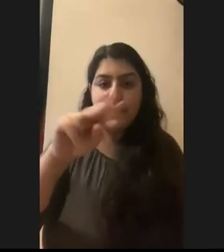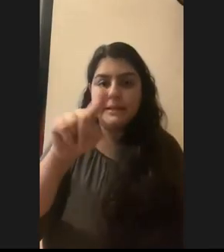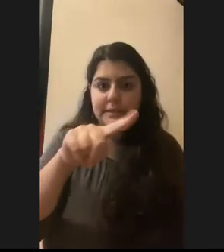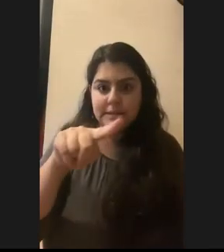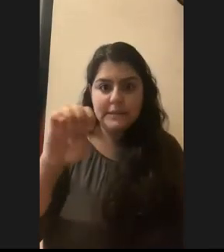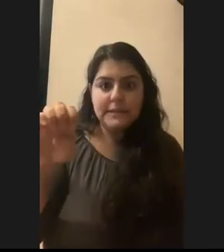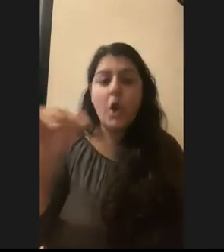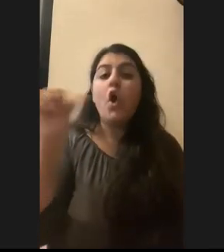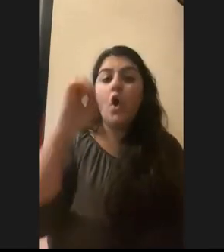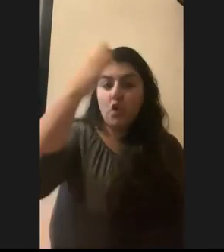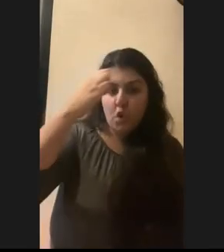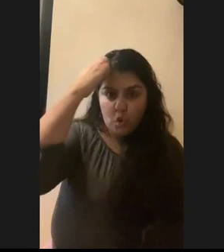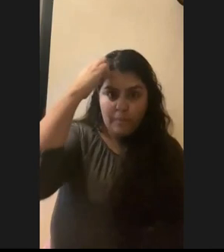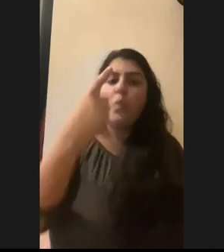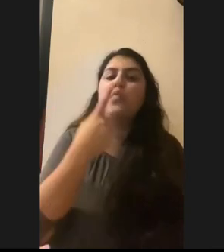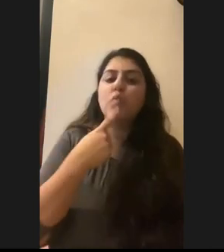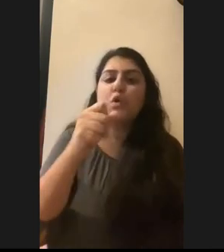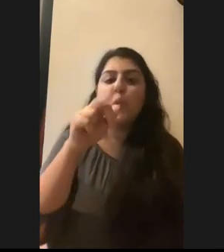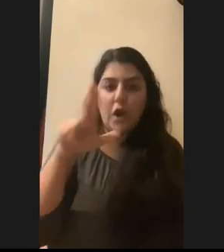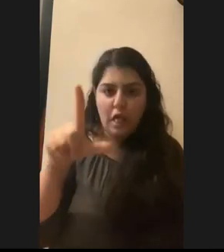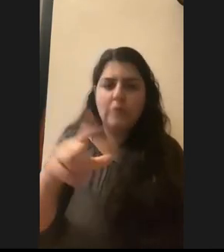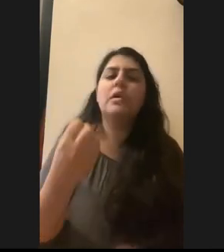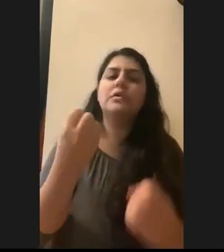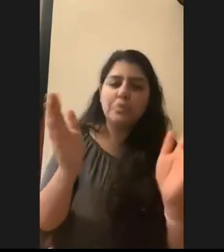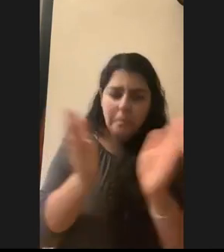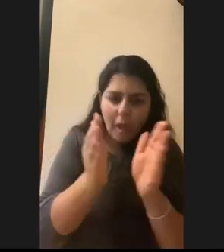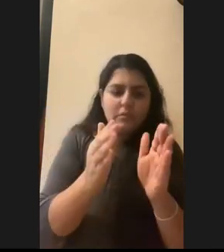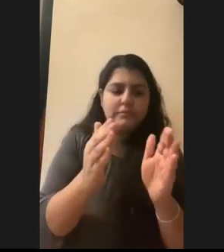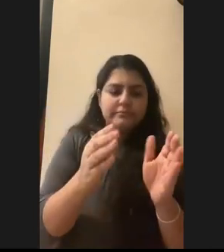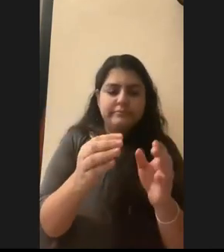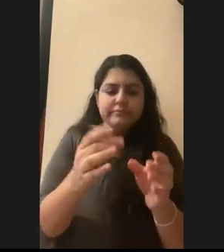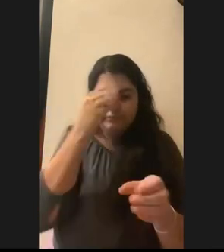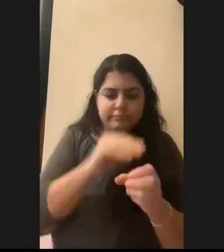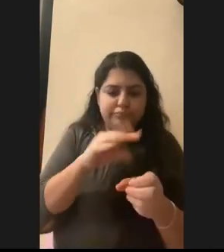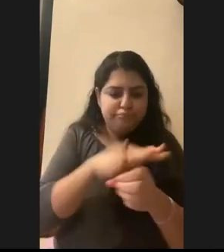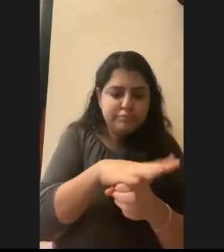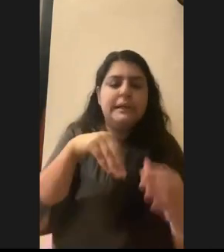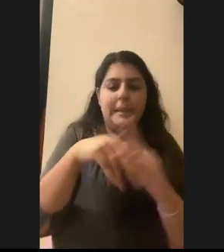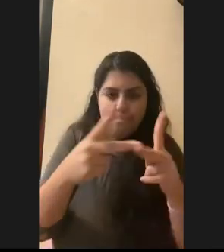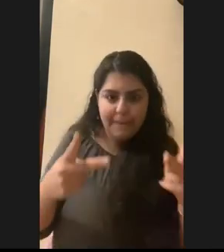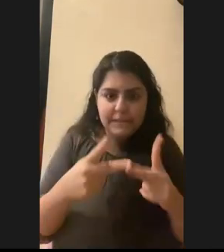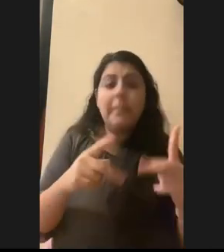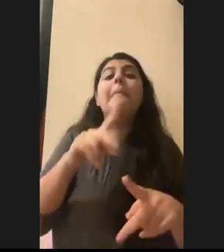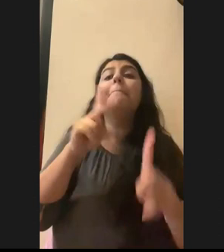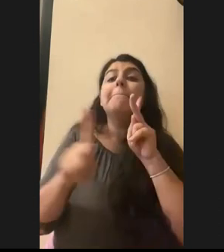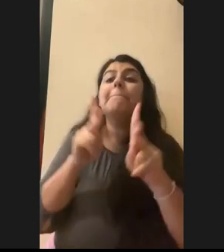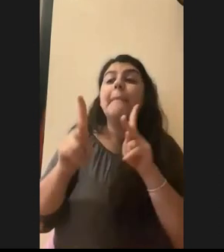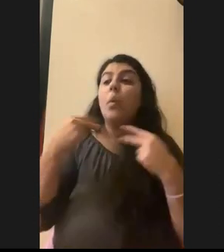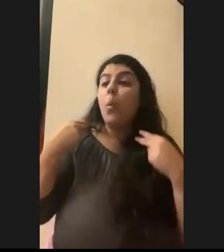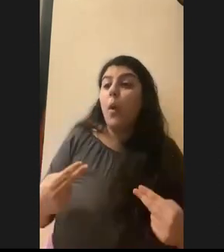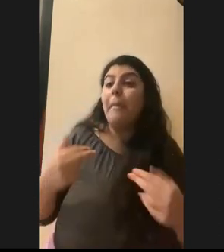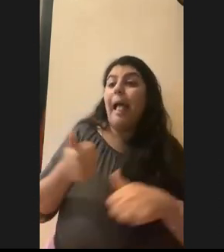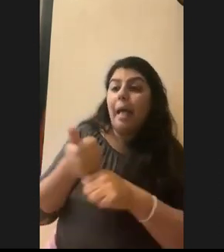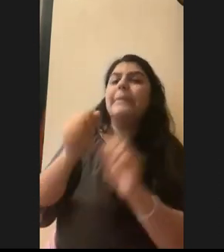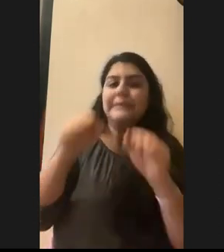squirrels. So there's just small outbreaks in places, but it is treatable in people. And the main way to avoid it would just be don't touch an